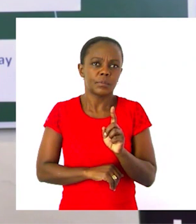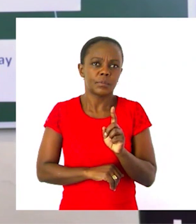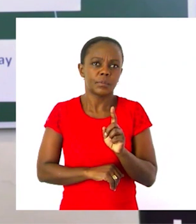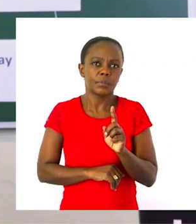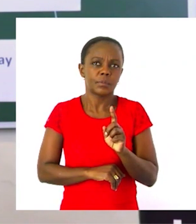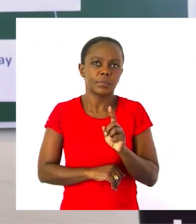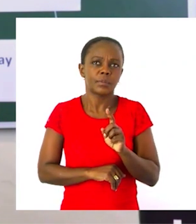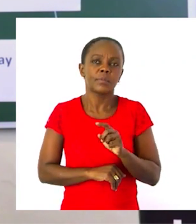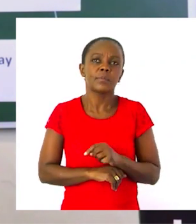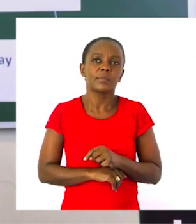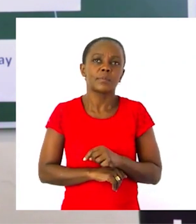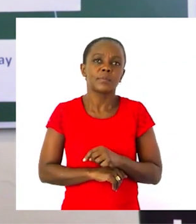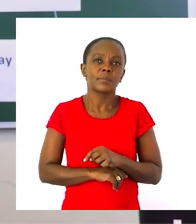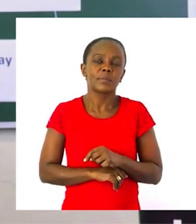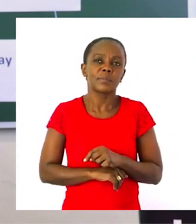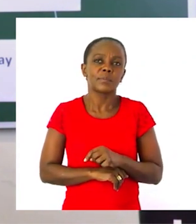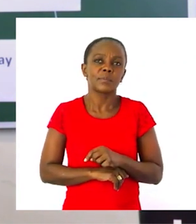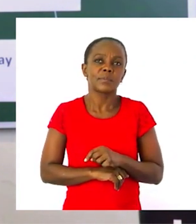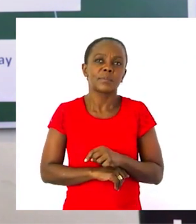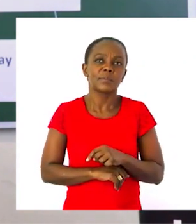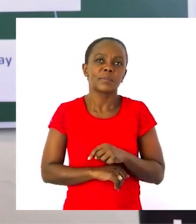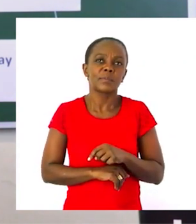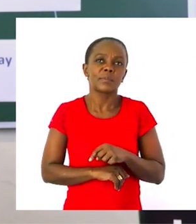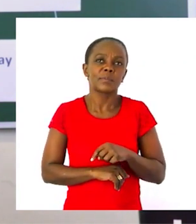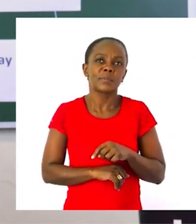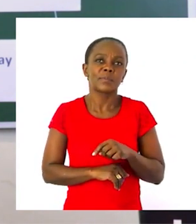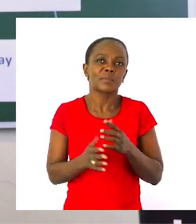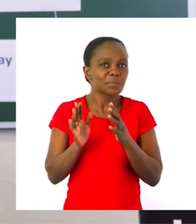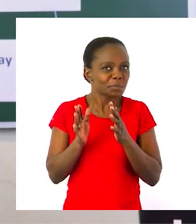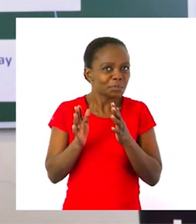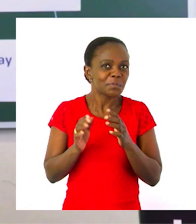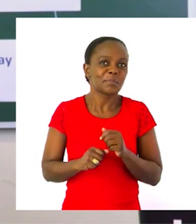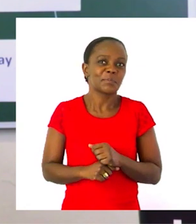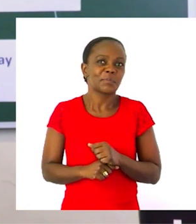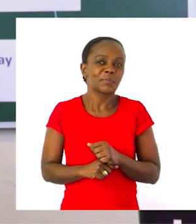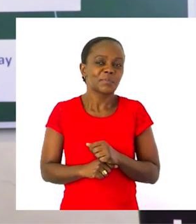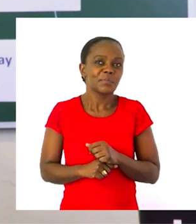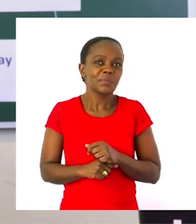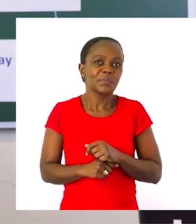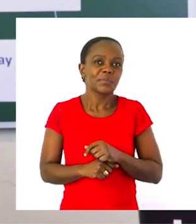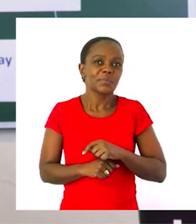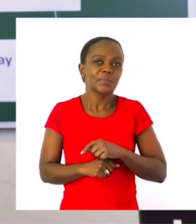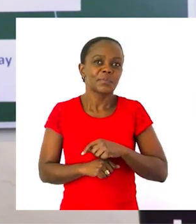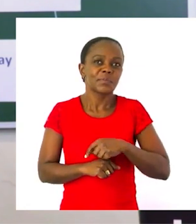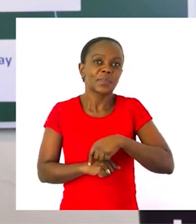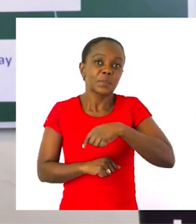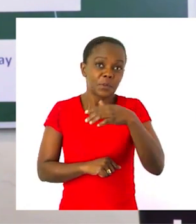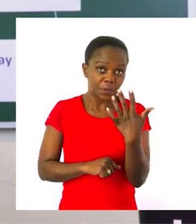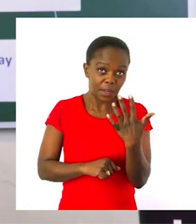Very good. Give yourself a clap of hands. The next day is Friday.